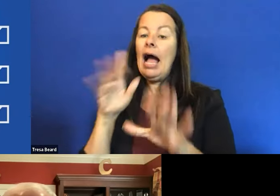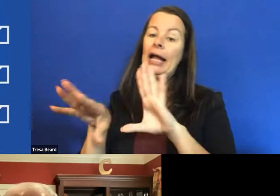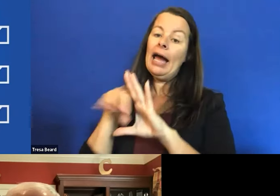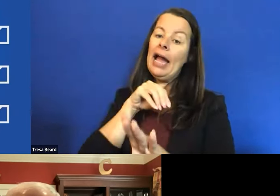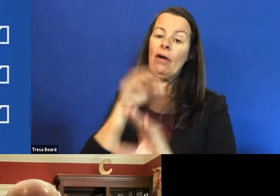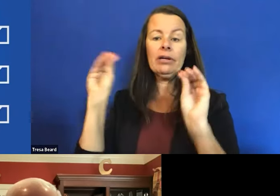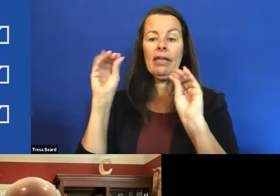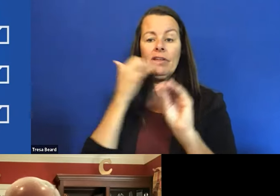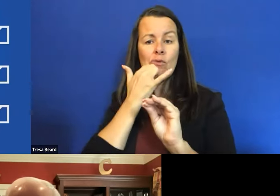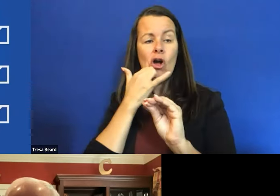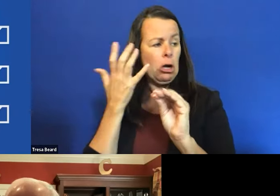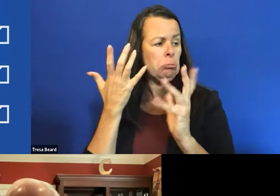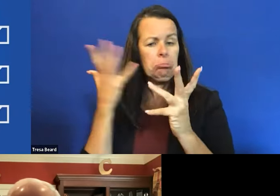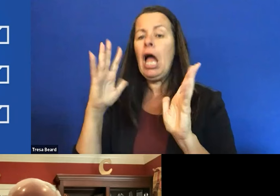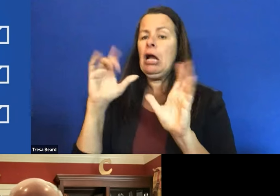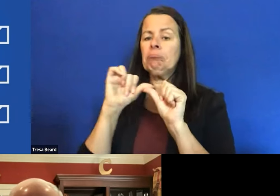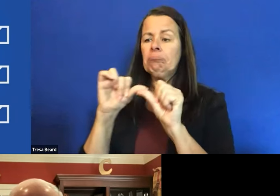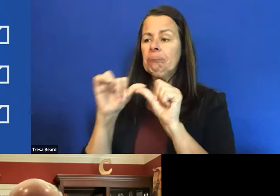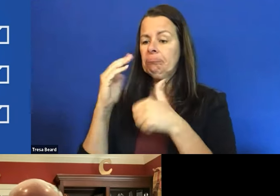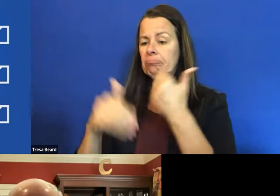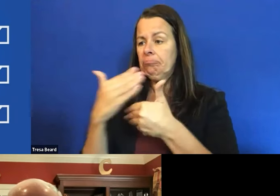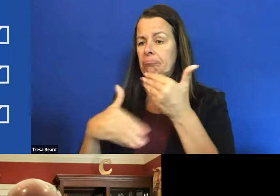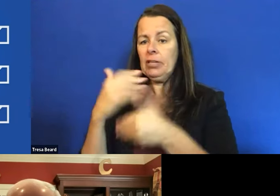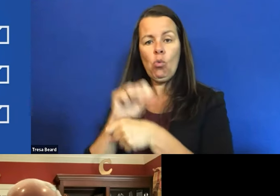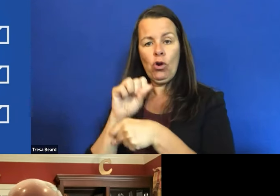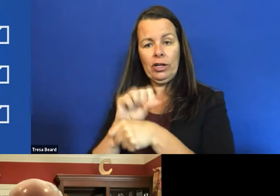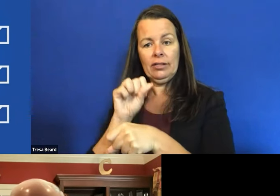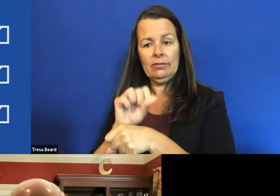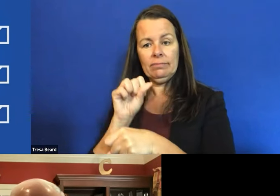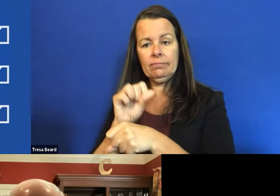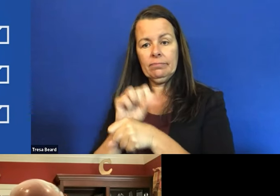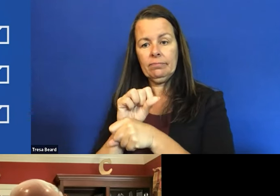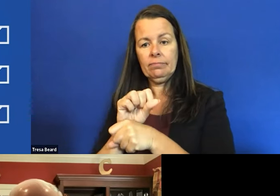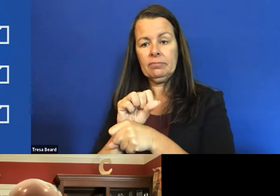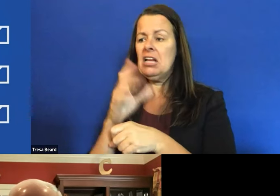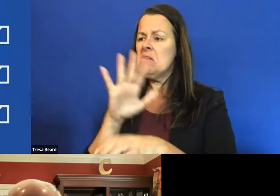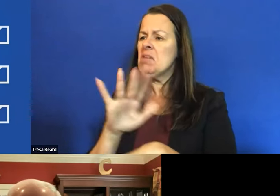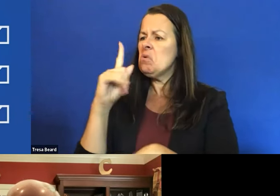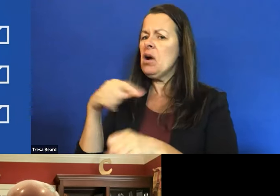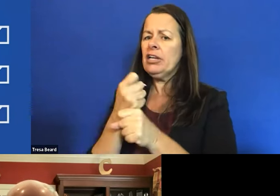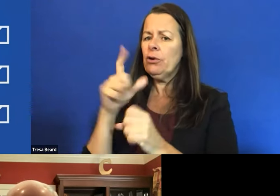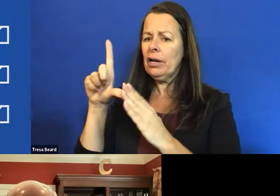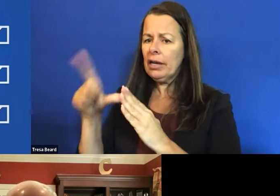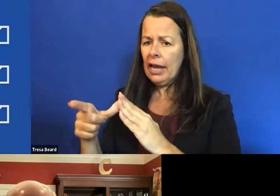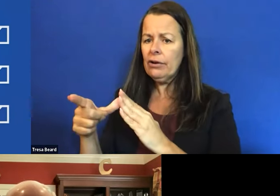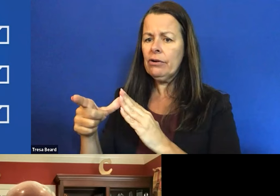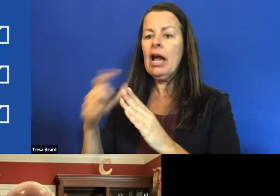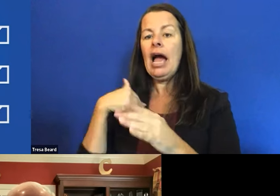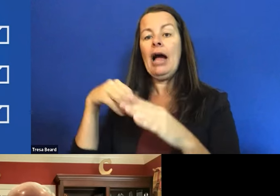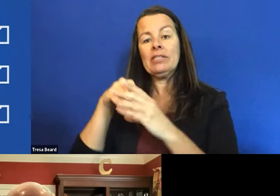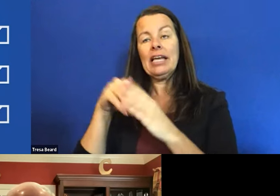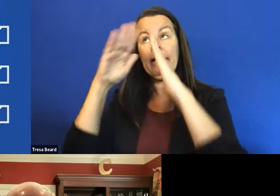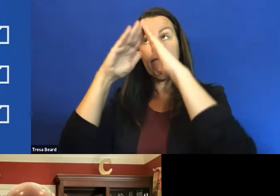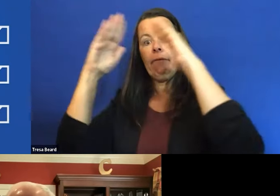continued doing the work that we were doing. For a year, a year later, all of a sudden I was in the barn milking.